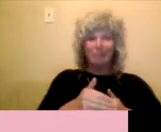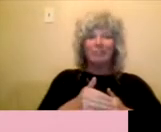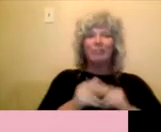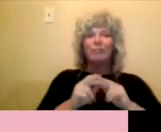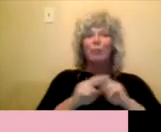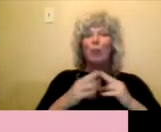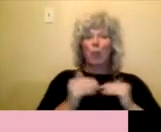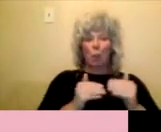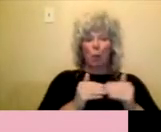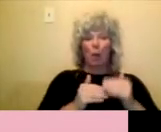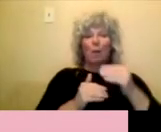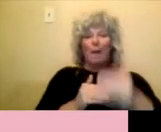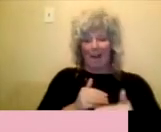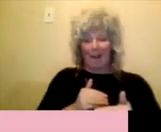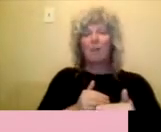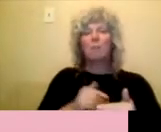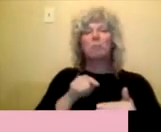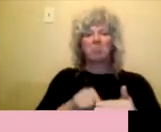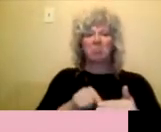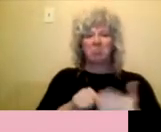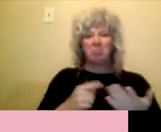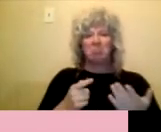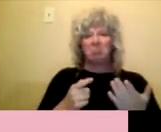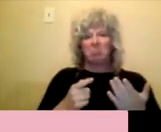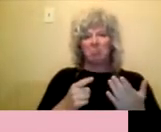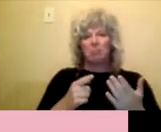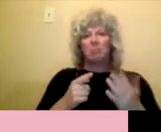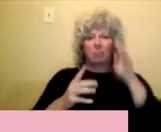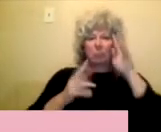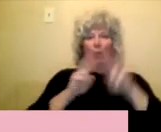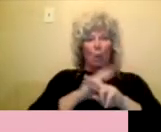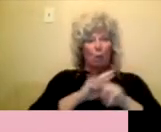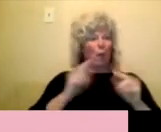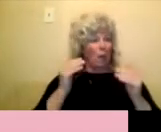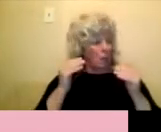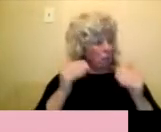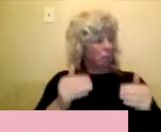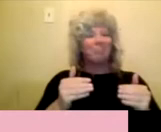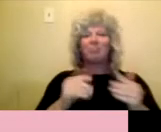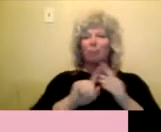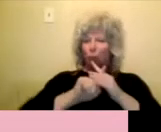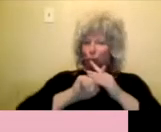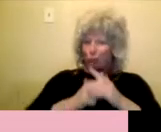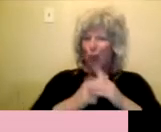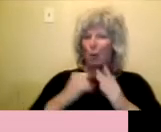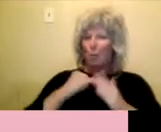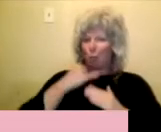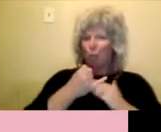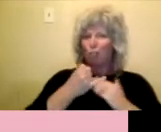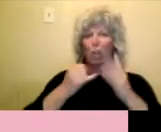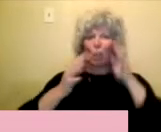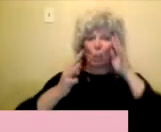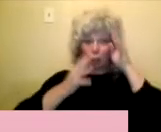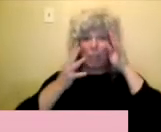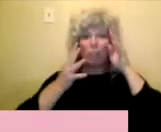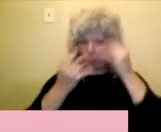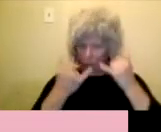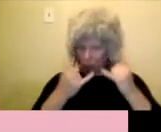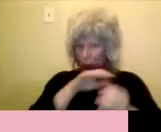actually producing and creating the project. It can include research. Definitely